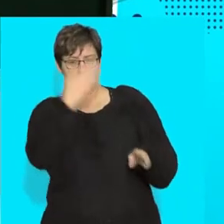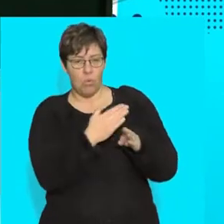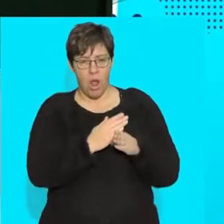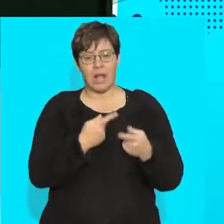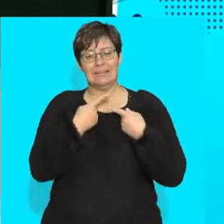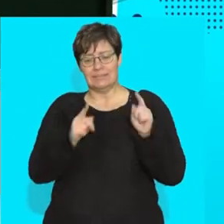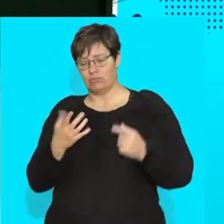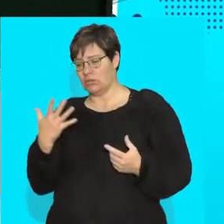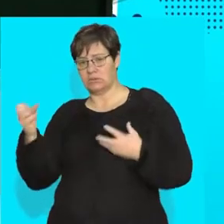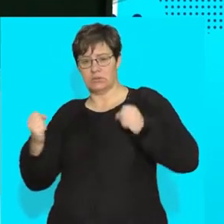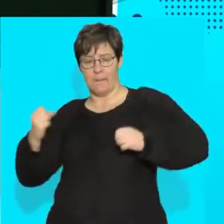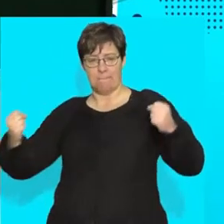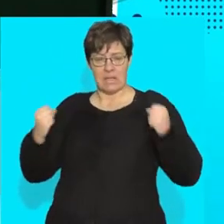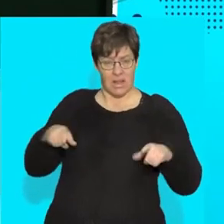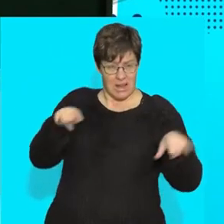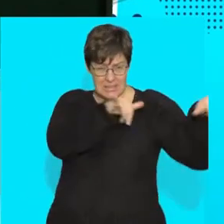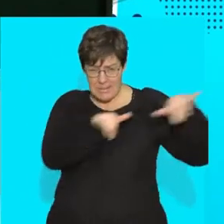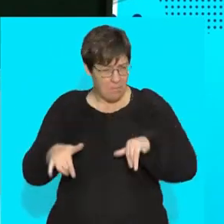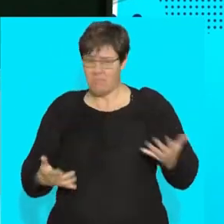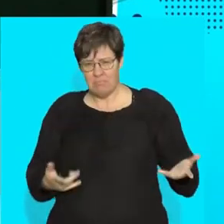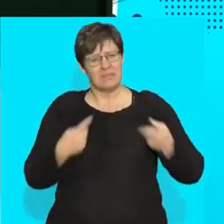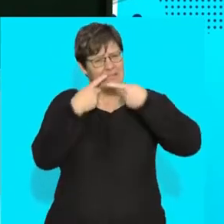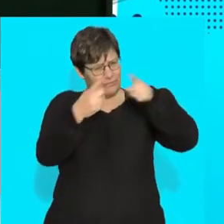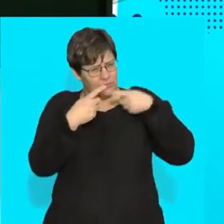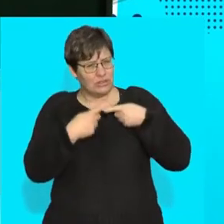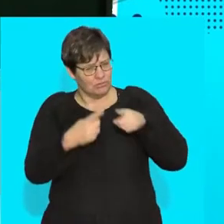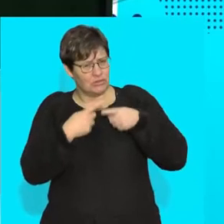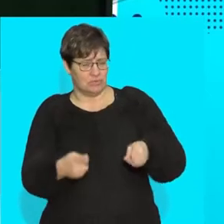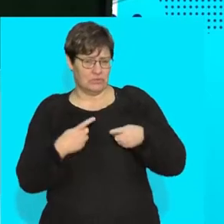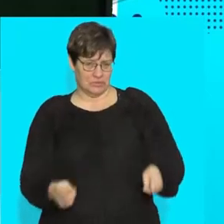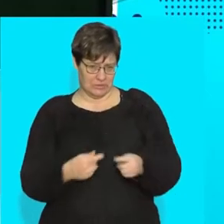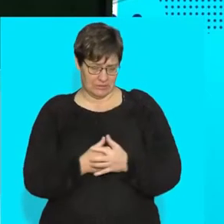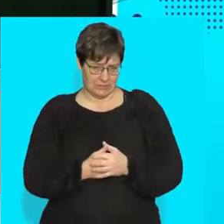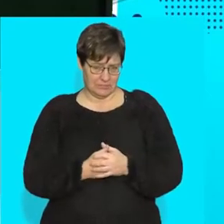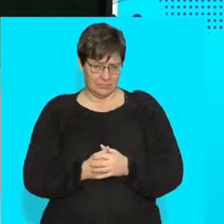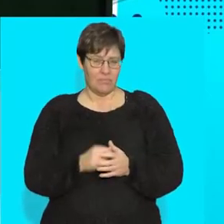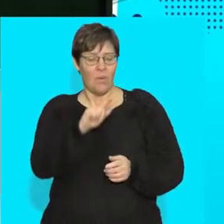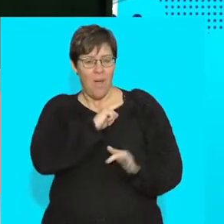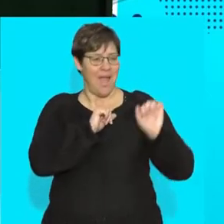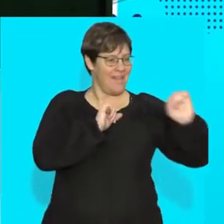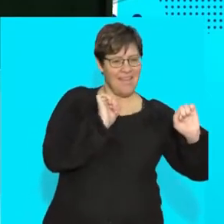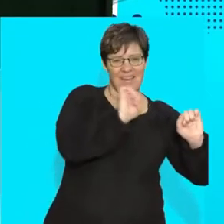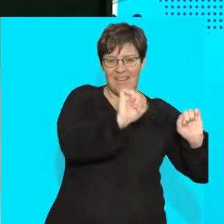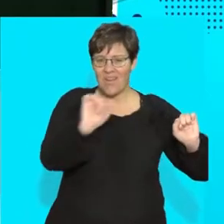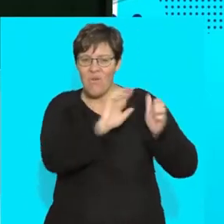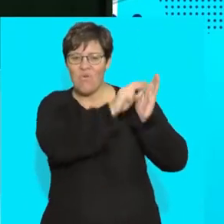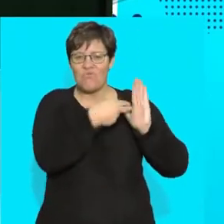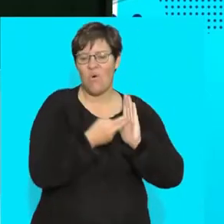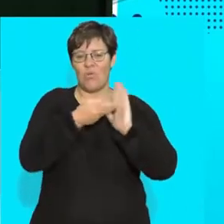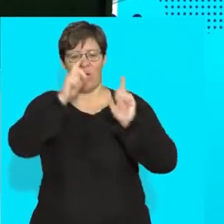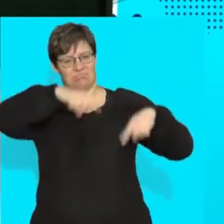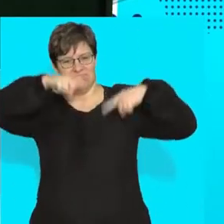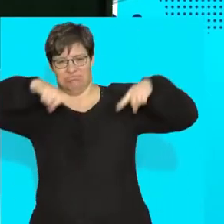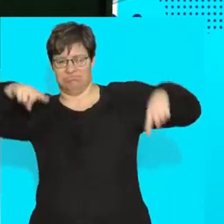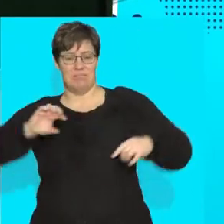brain works is different to how my muscle works is different to how, all right, other parts, how other things are going to work.